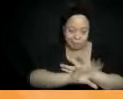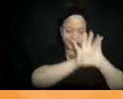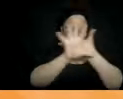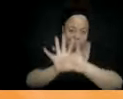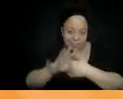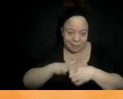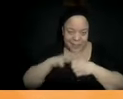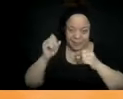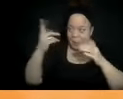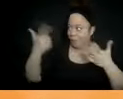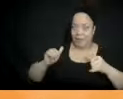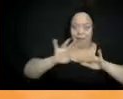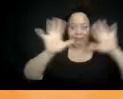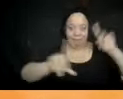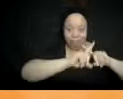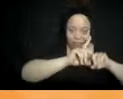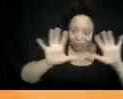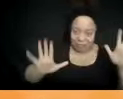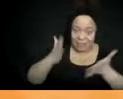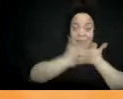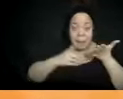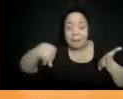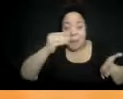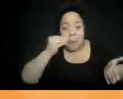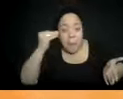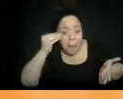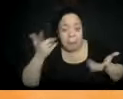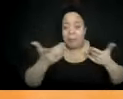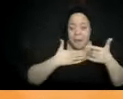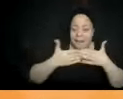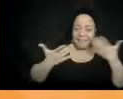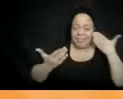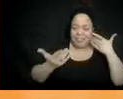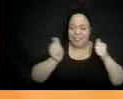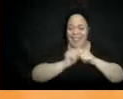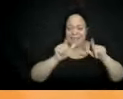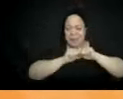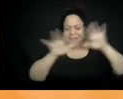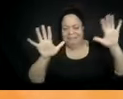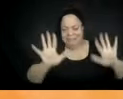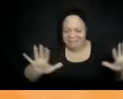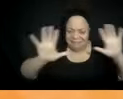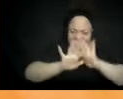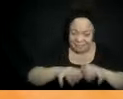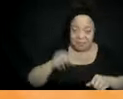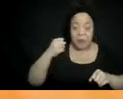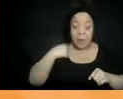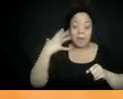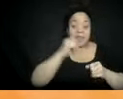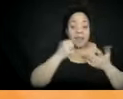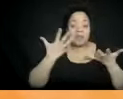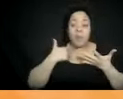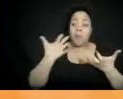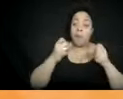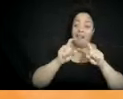guess what I want to ask or hear is where people, do people feel like you can be in a small group?